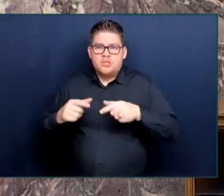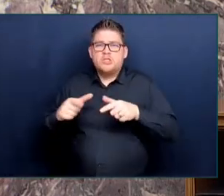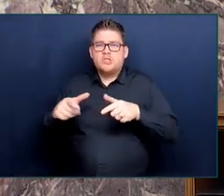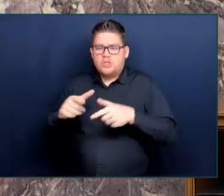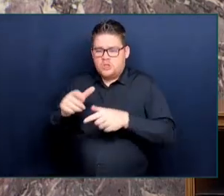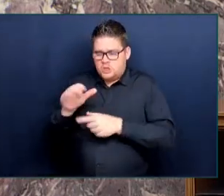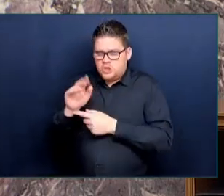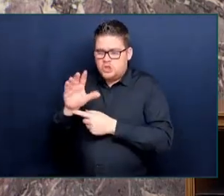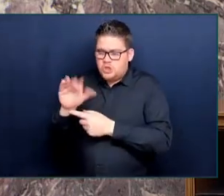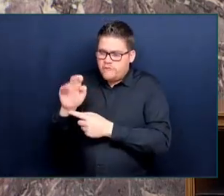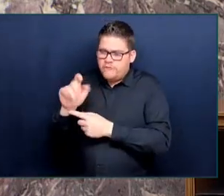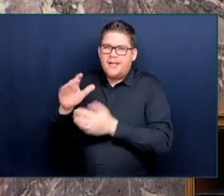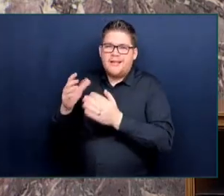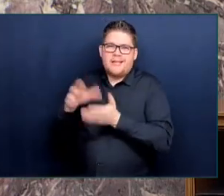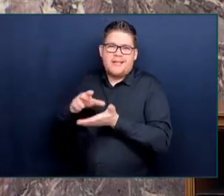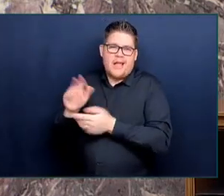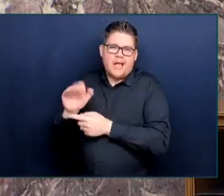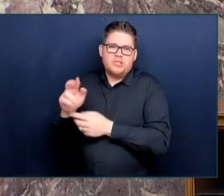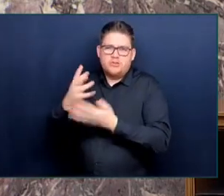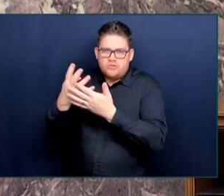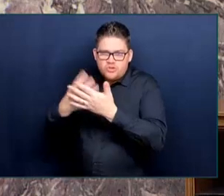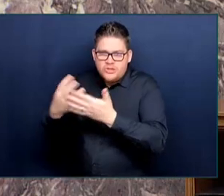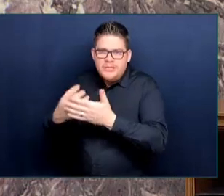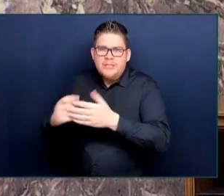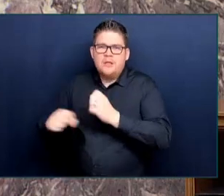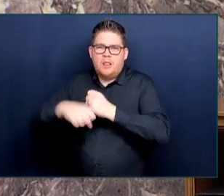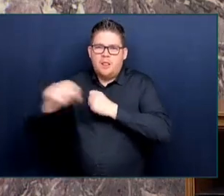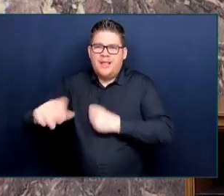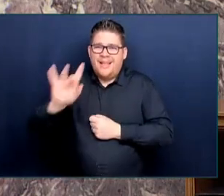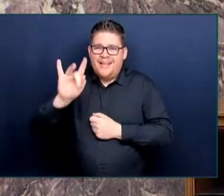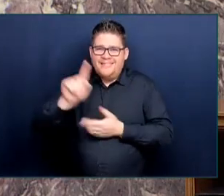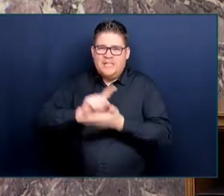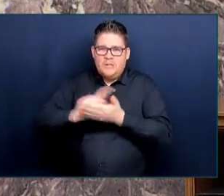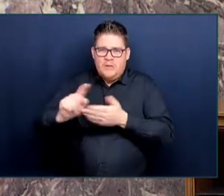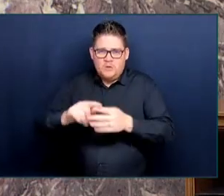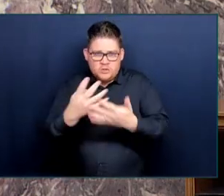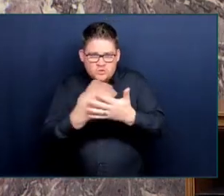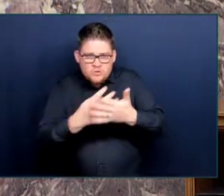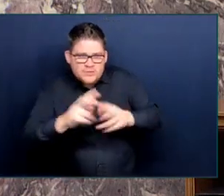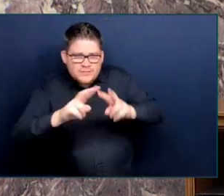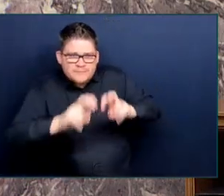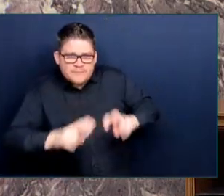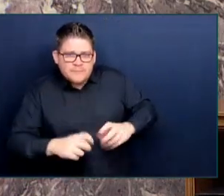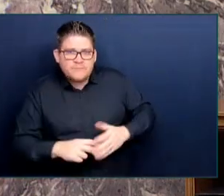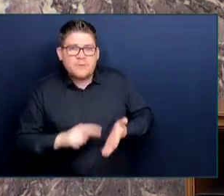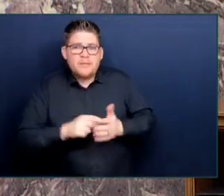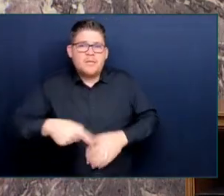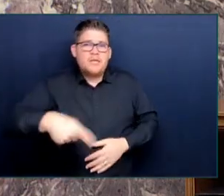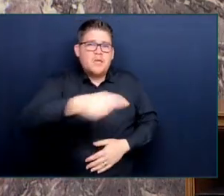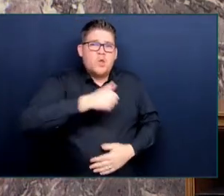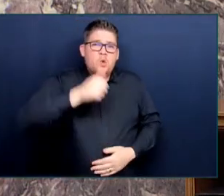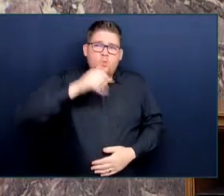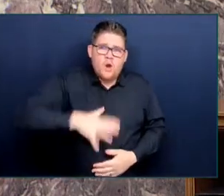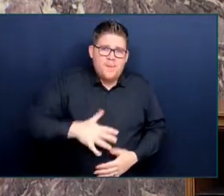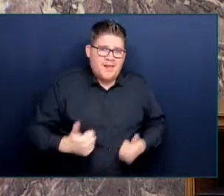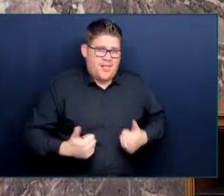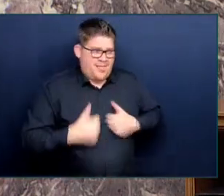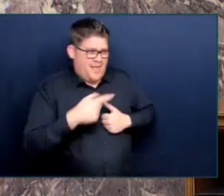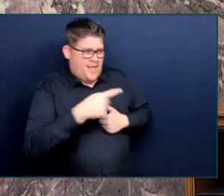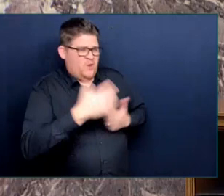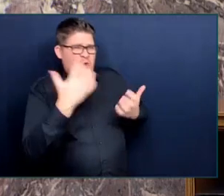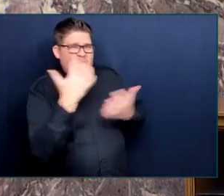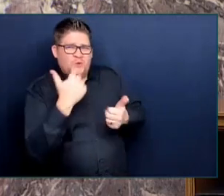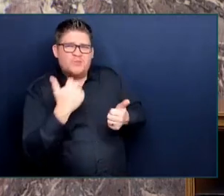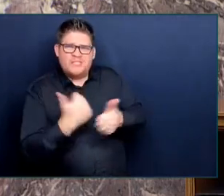weeks, endangering women's lives. And then there's the growing medical imaging wait